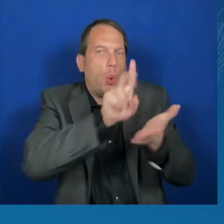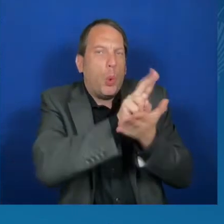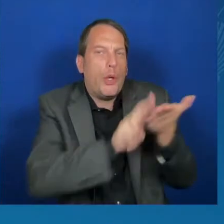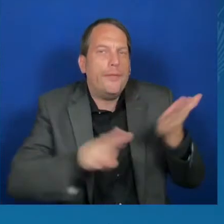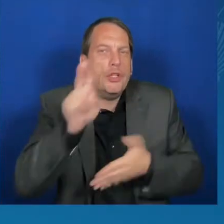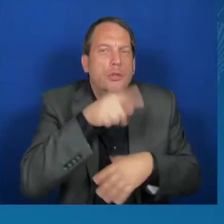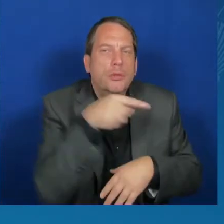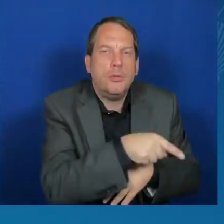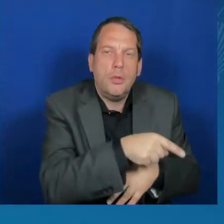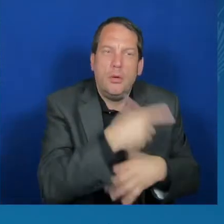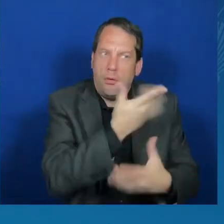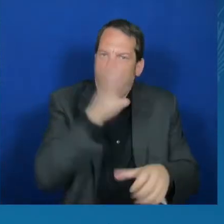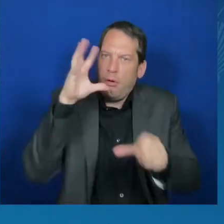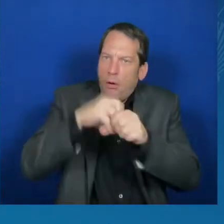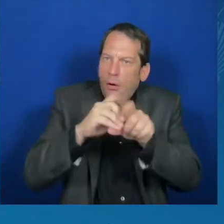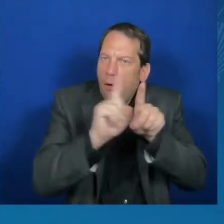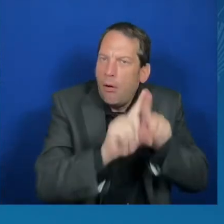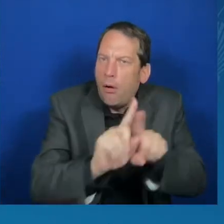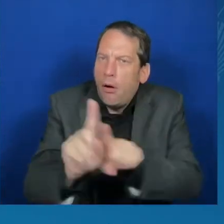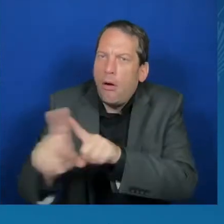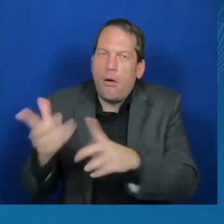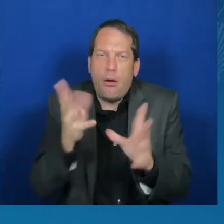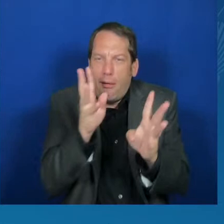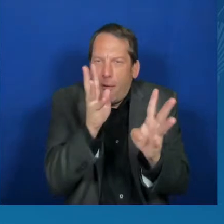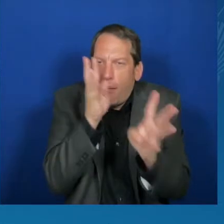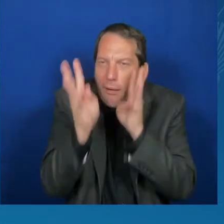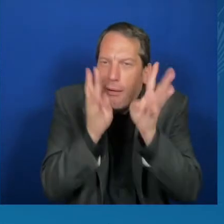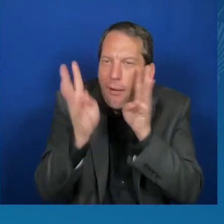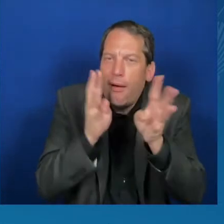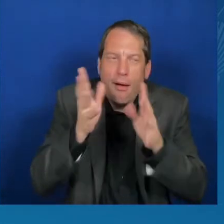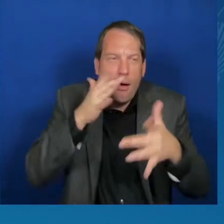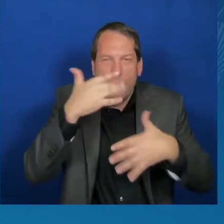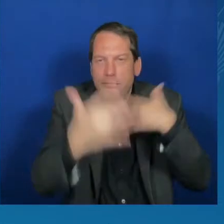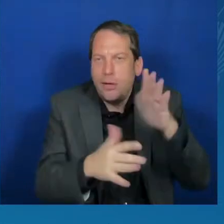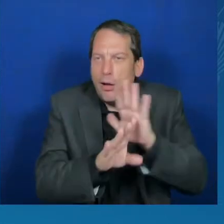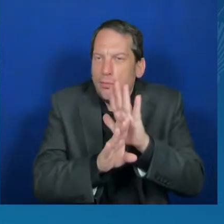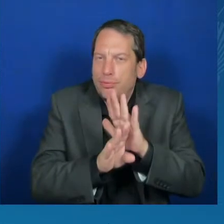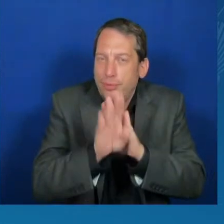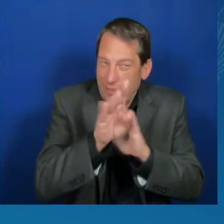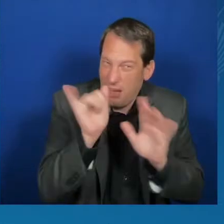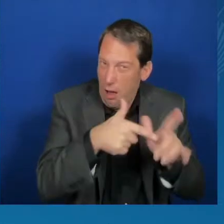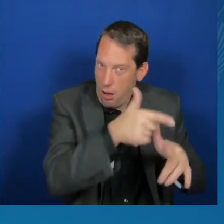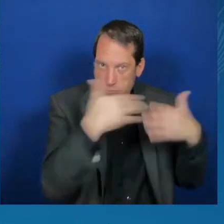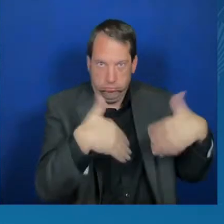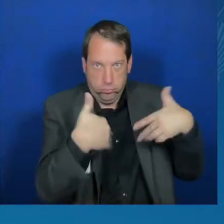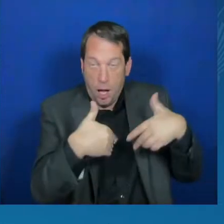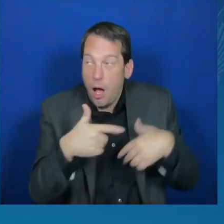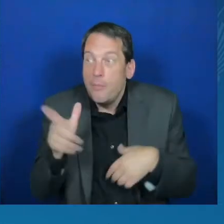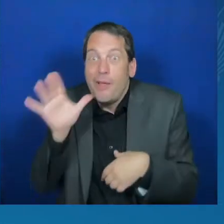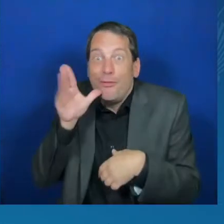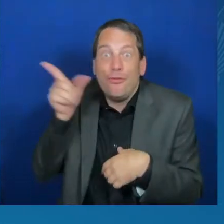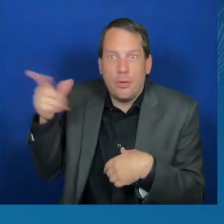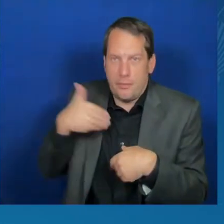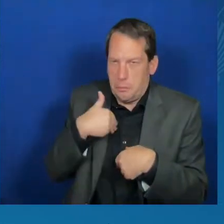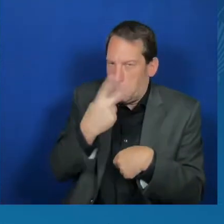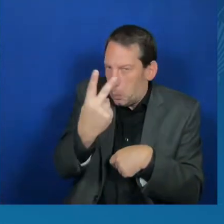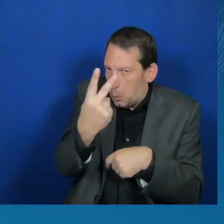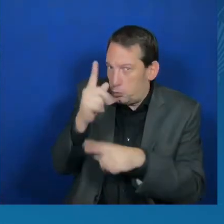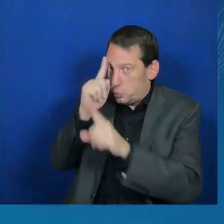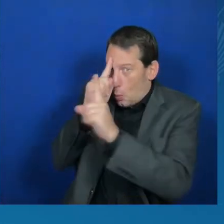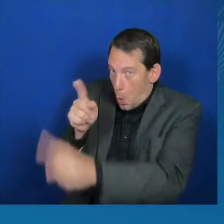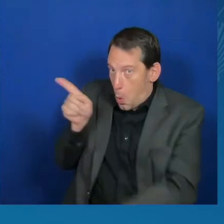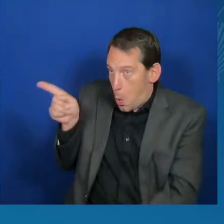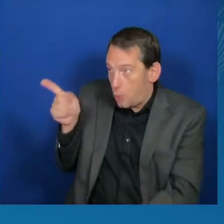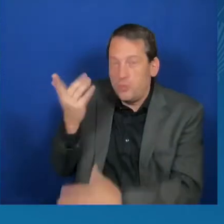My mother had two goals in her life, to raise her two daughters and end breast cancer.